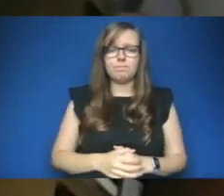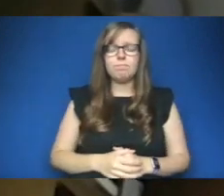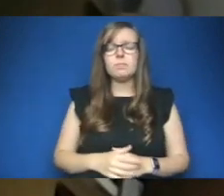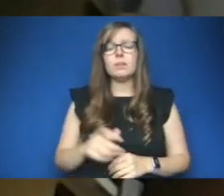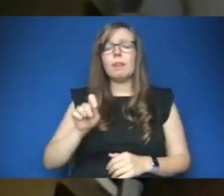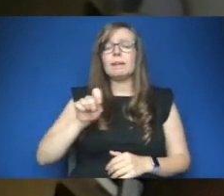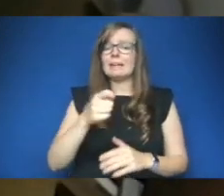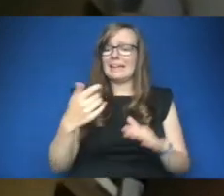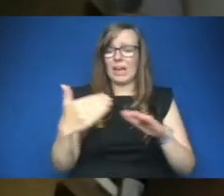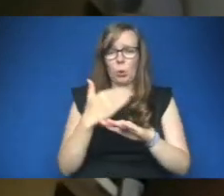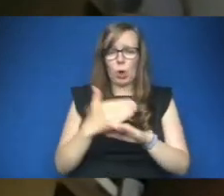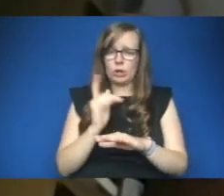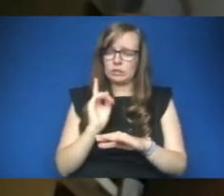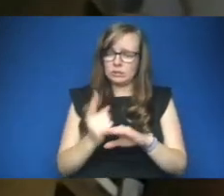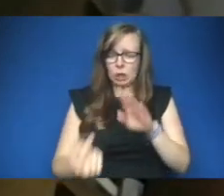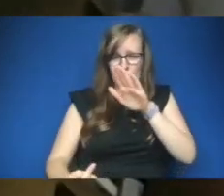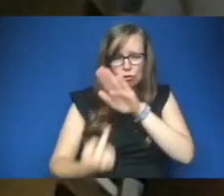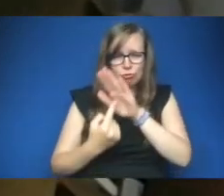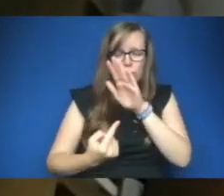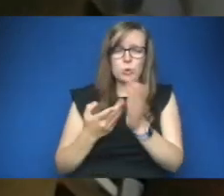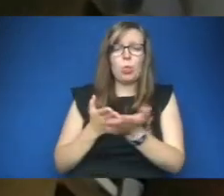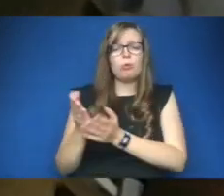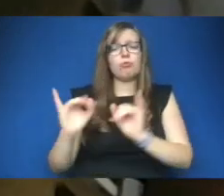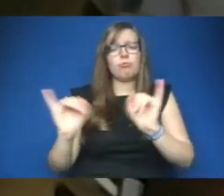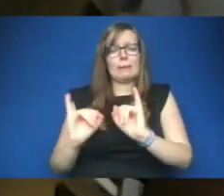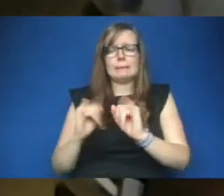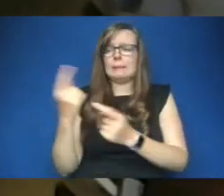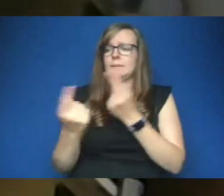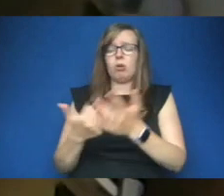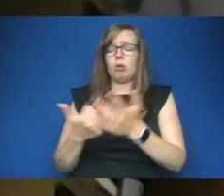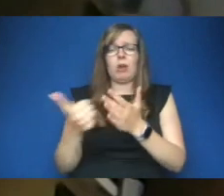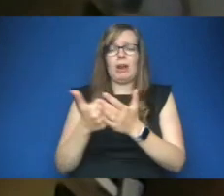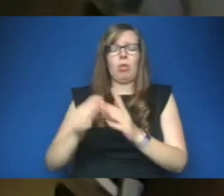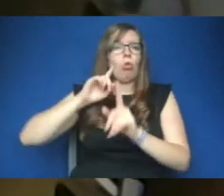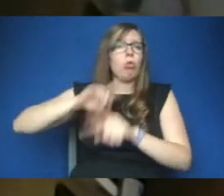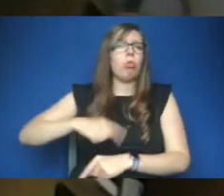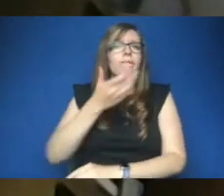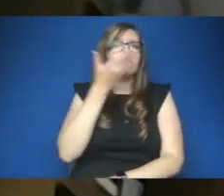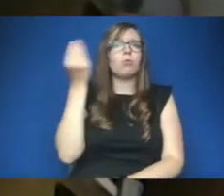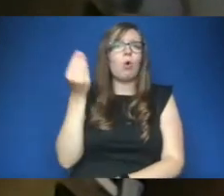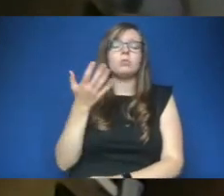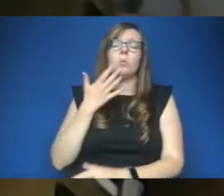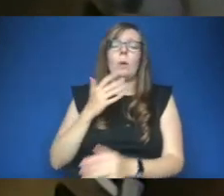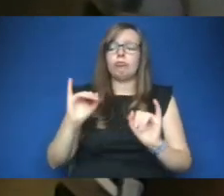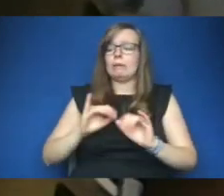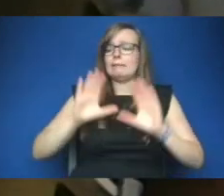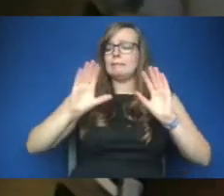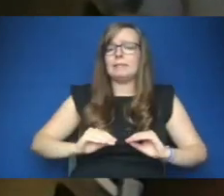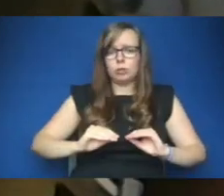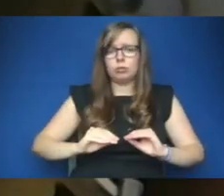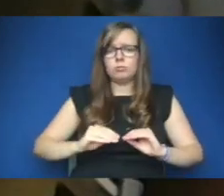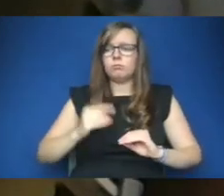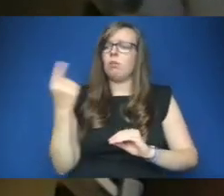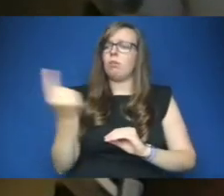at the time of the crisis are regularly forgotten about when the crisis is over their value no longer measured in